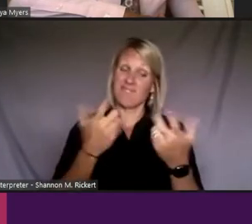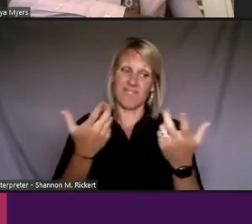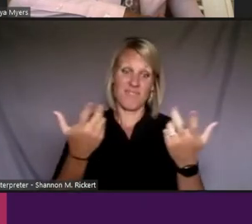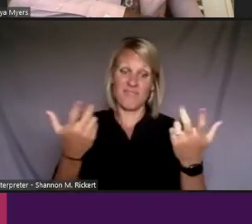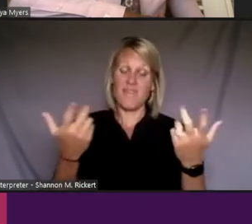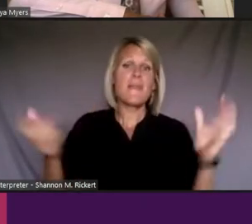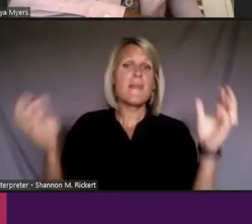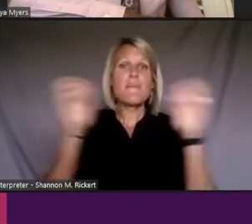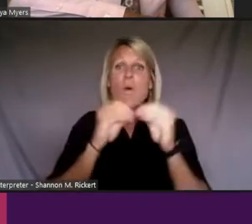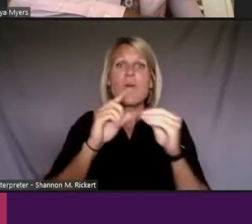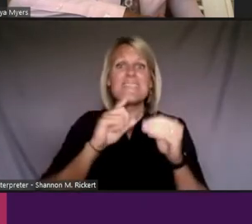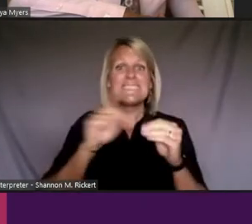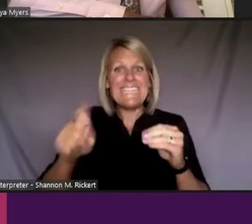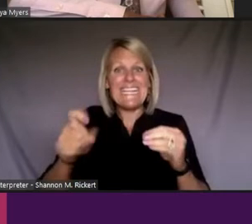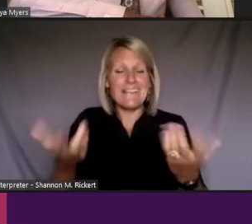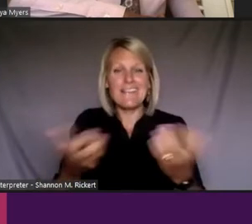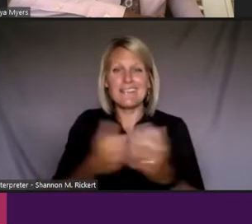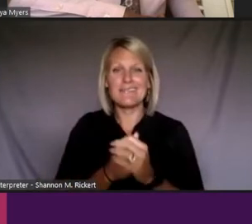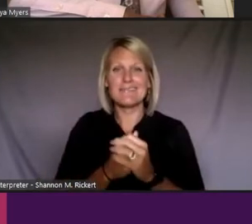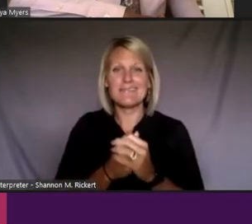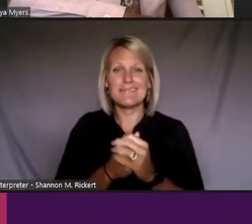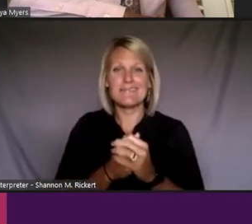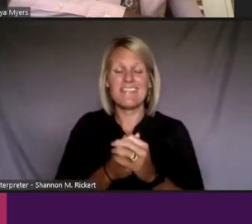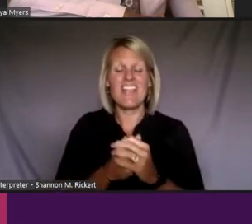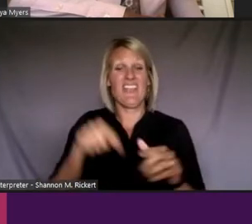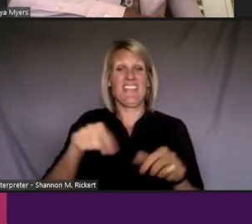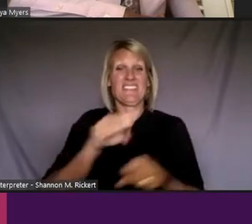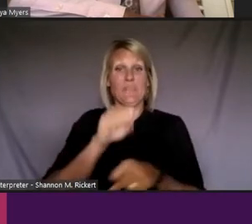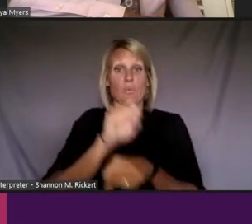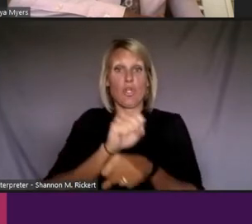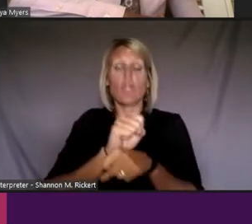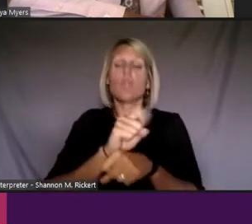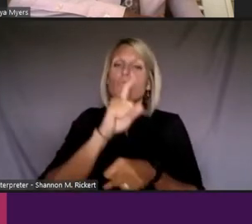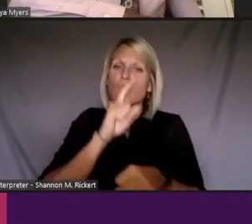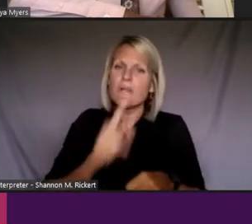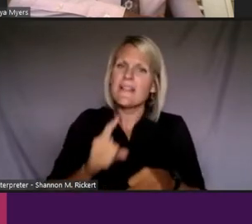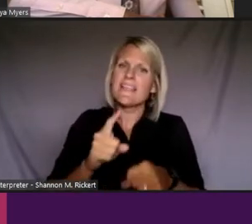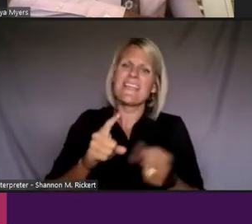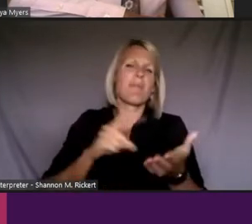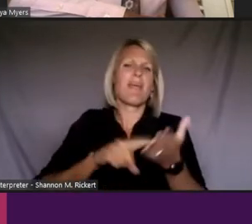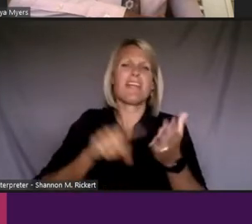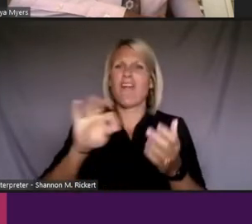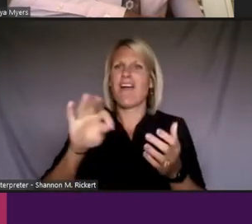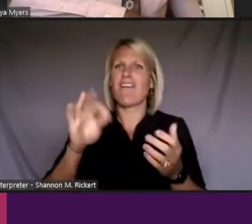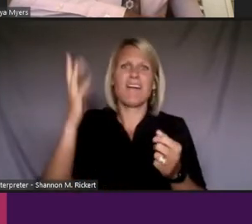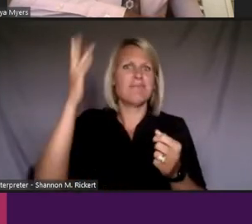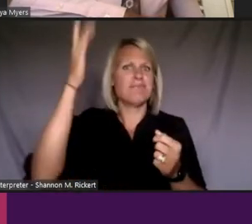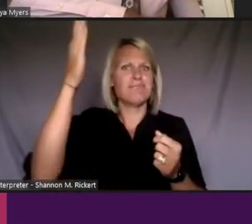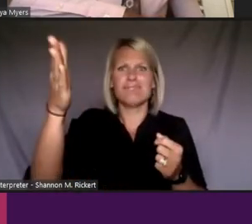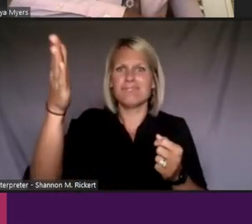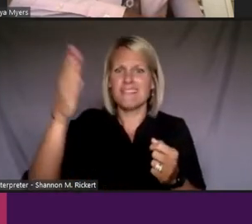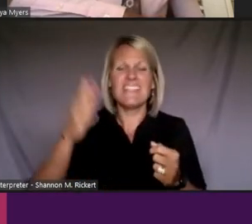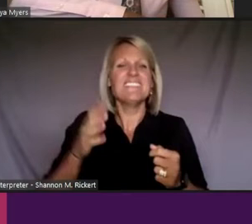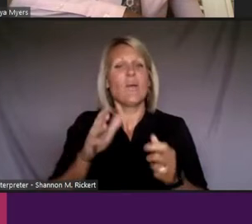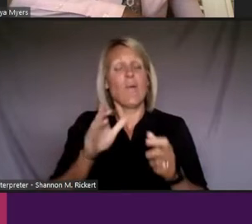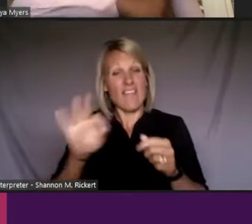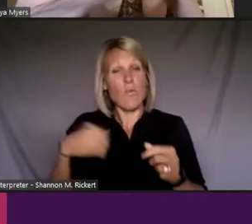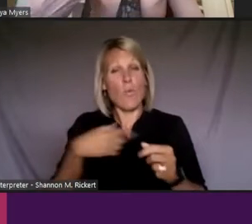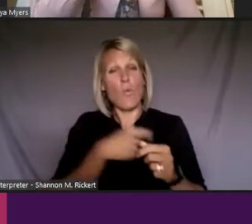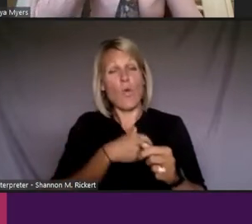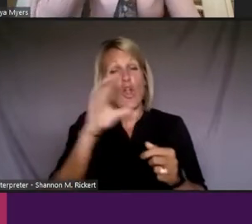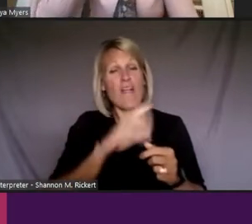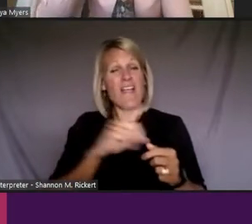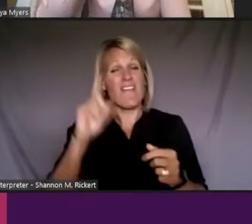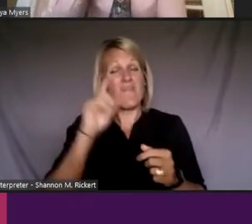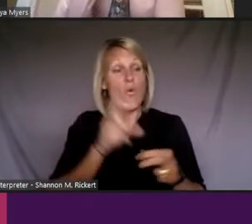more is needed, that this work really pays off in the long tail. And so if we're looking at short, medium and long